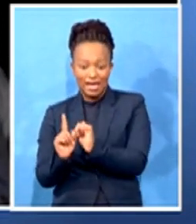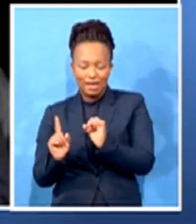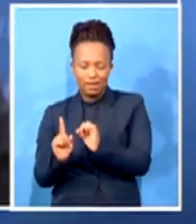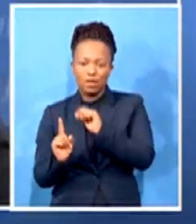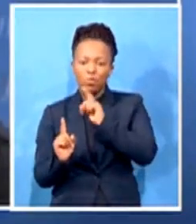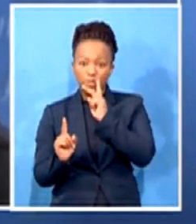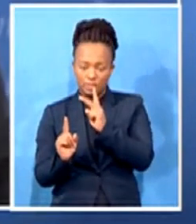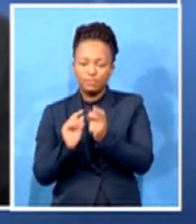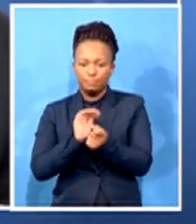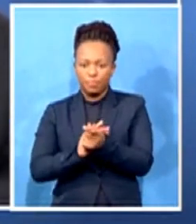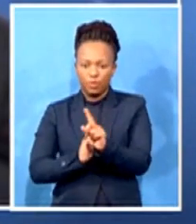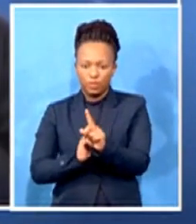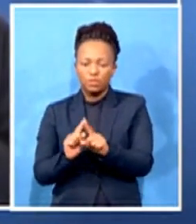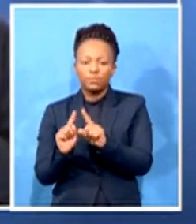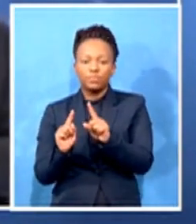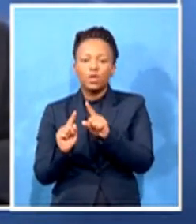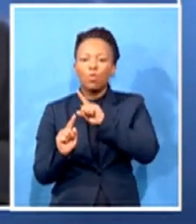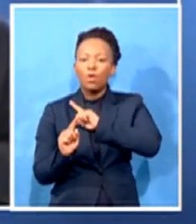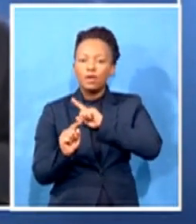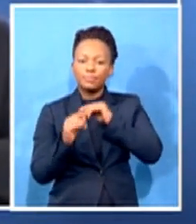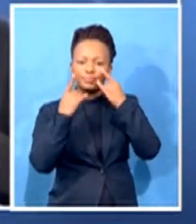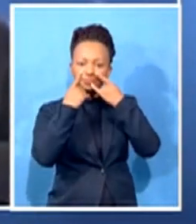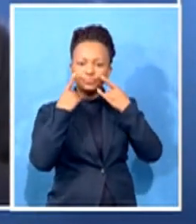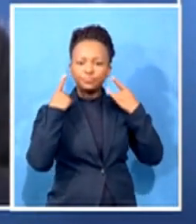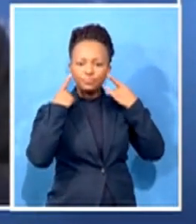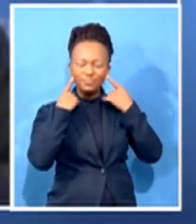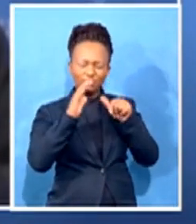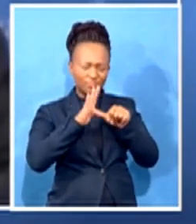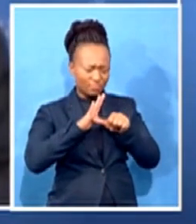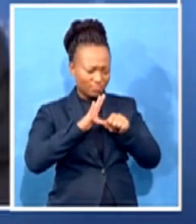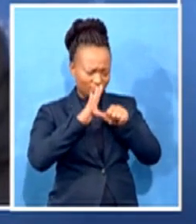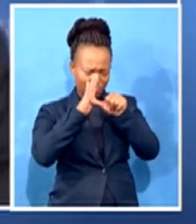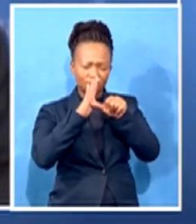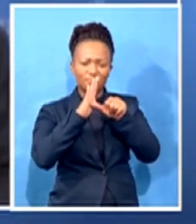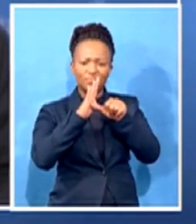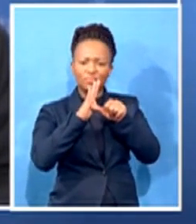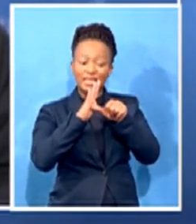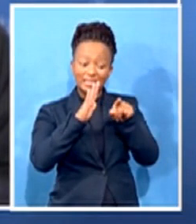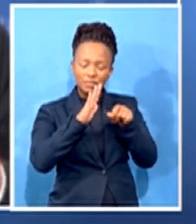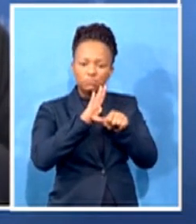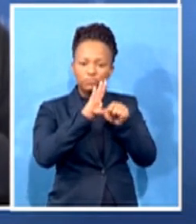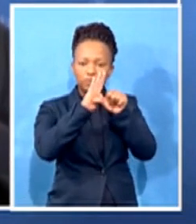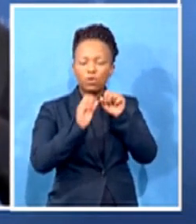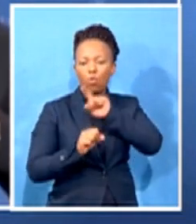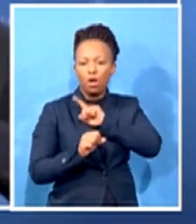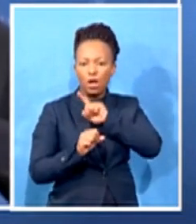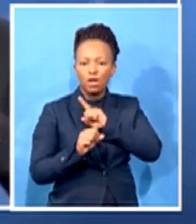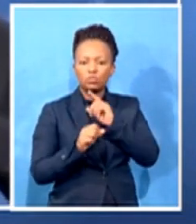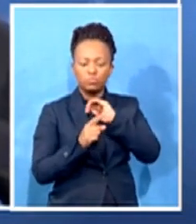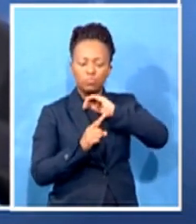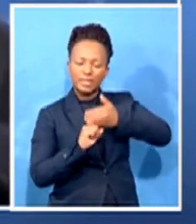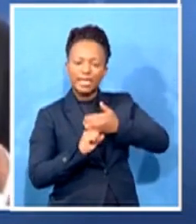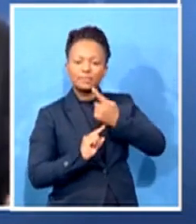are essential both for protecting oneself, but more importantly, and we first learned